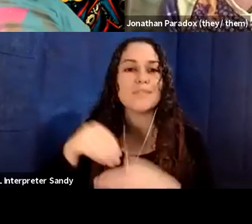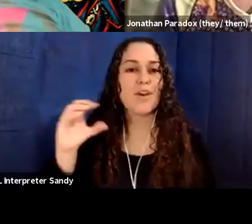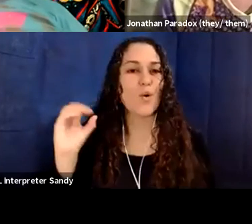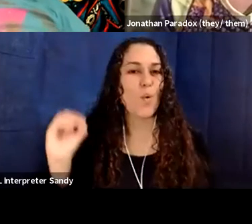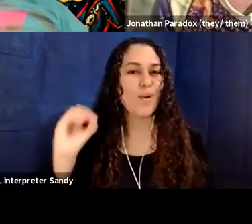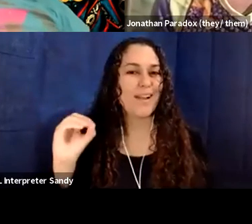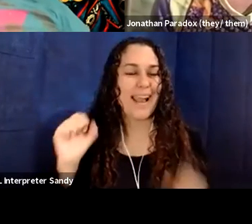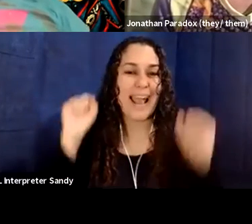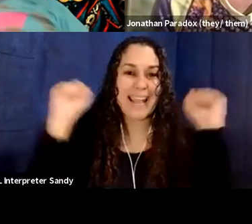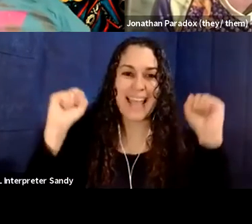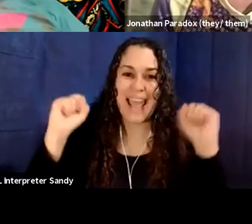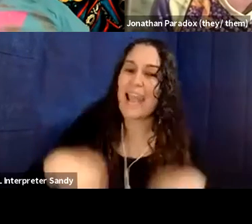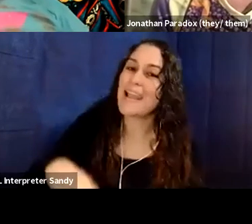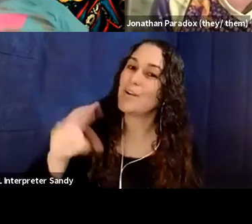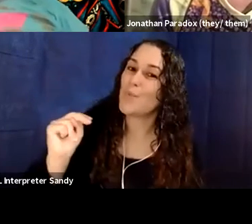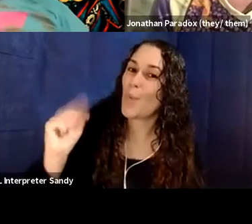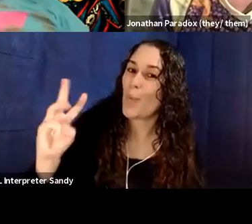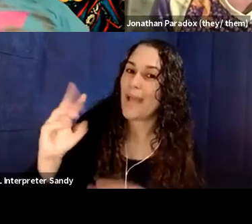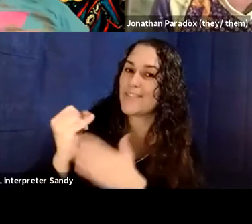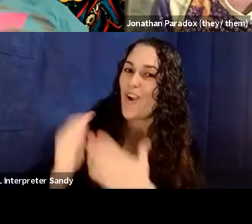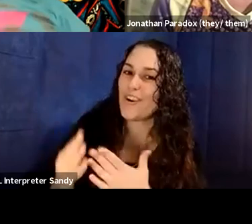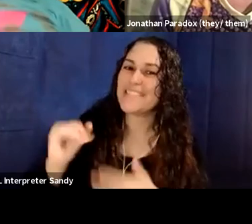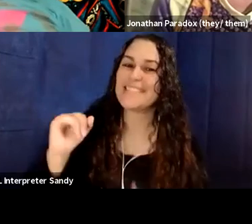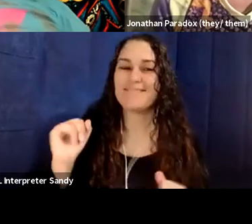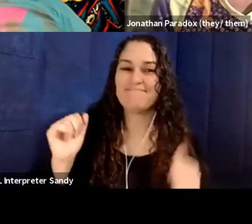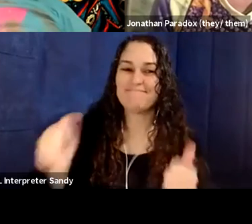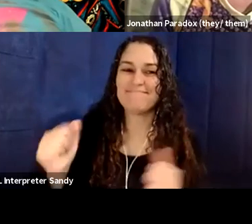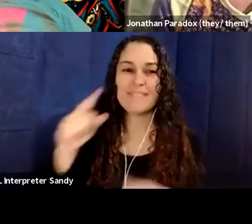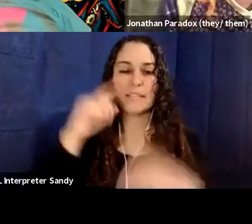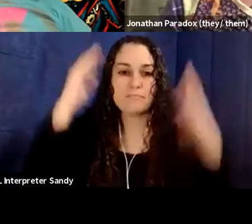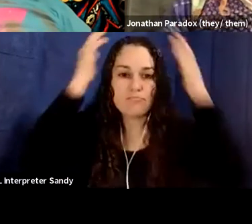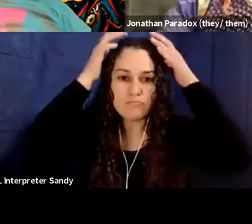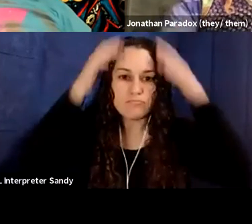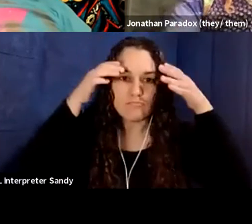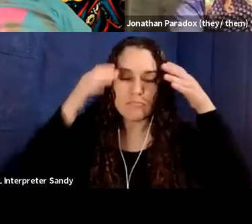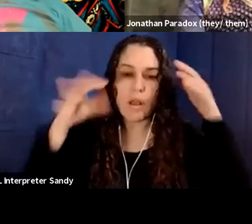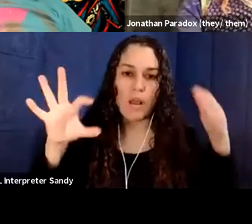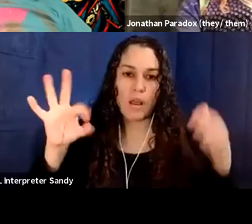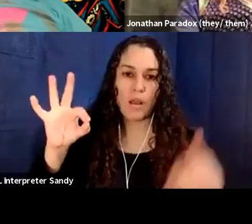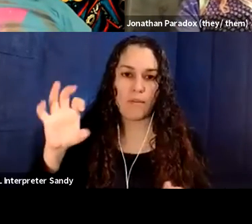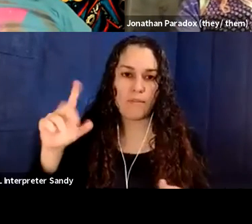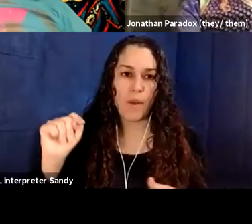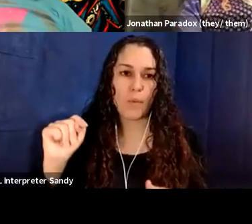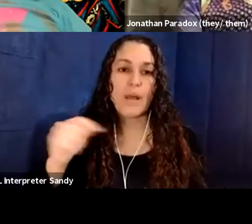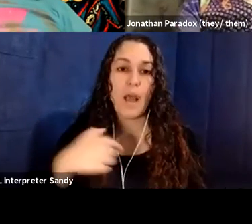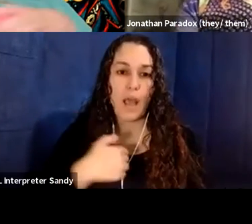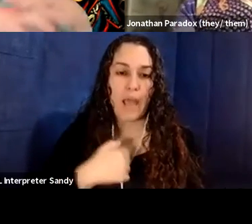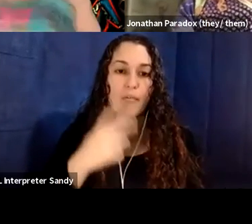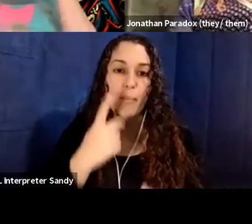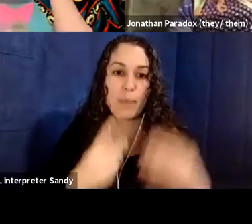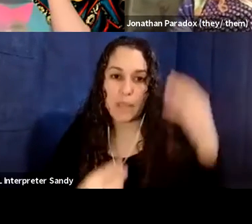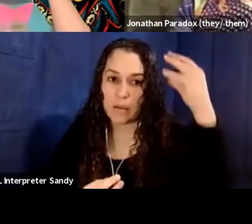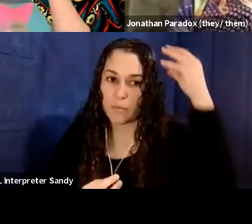yay Northwest, yay Northwest artists. Um, um, that's just like a felt hat with a pink flower on it. And then I've got my pink